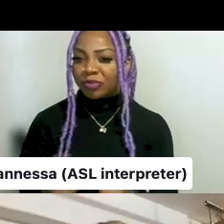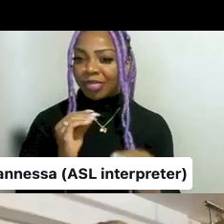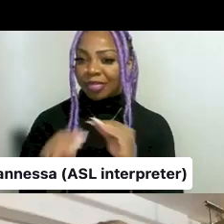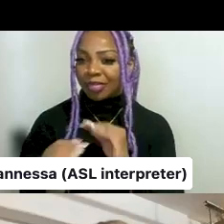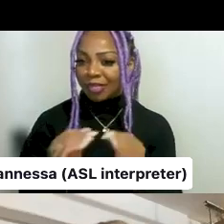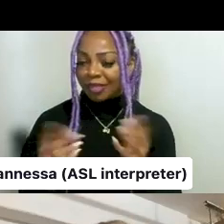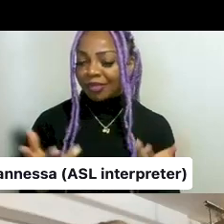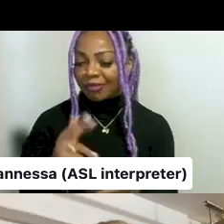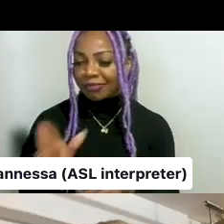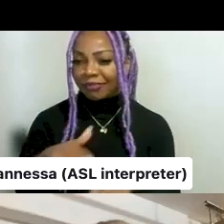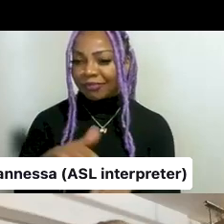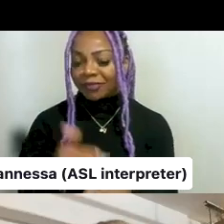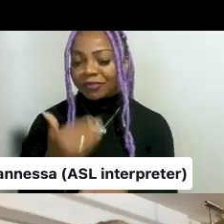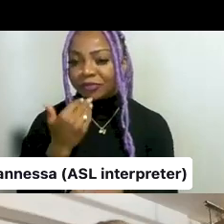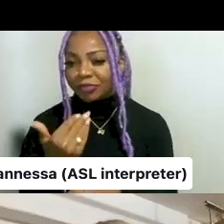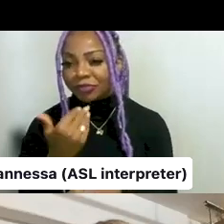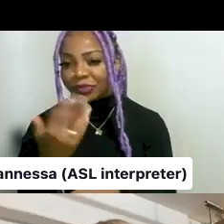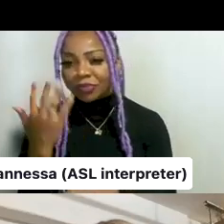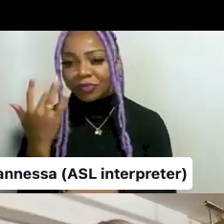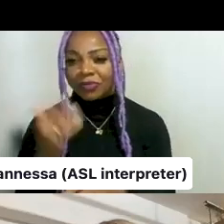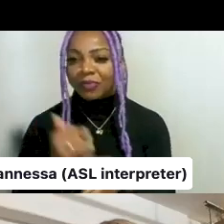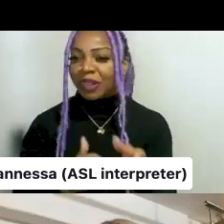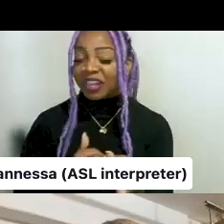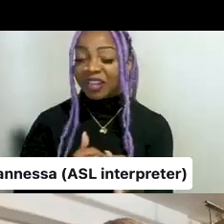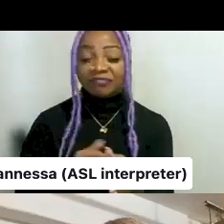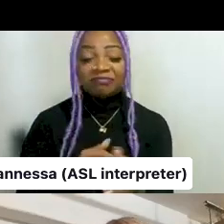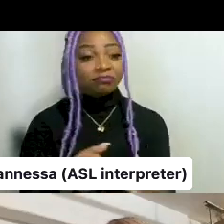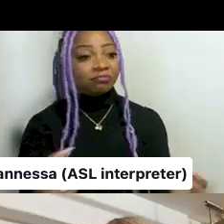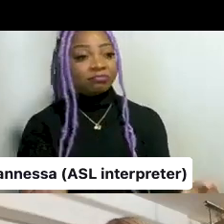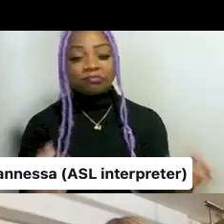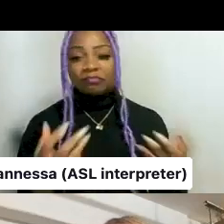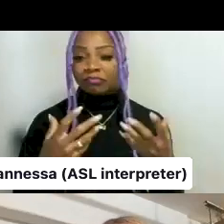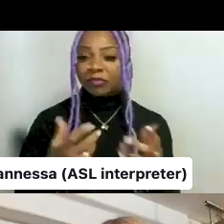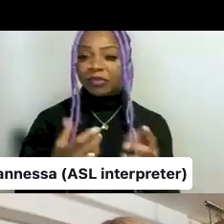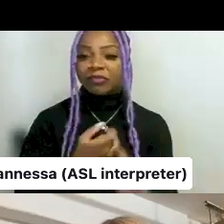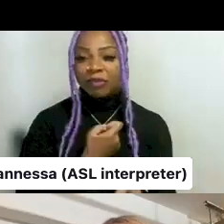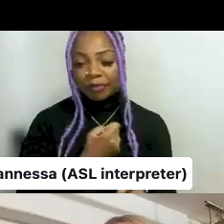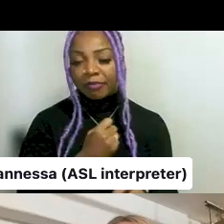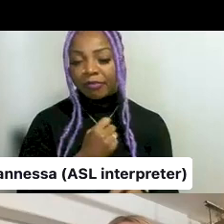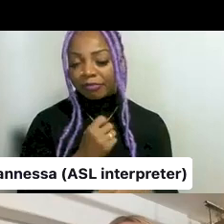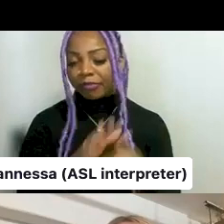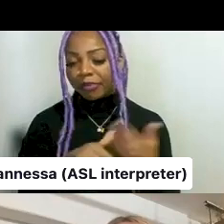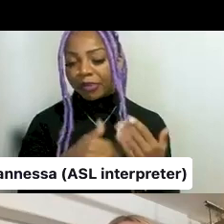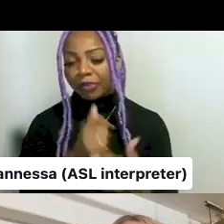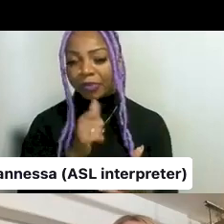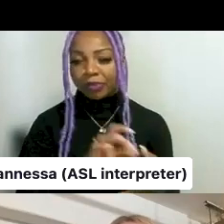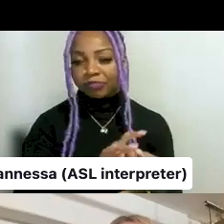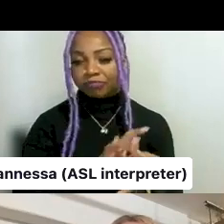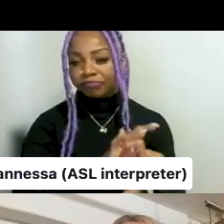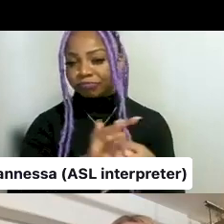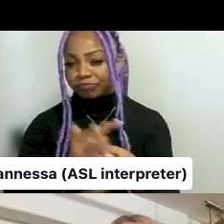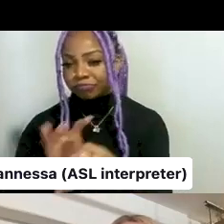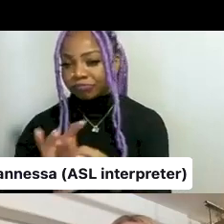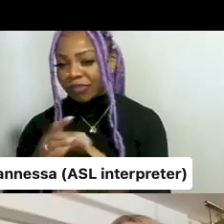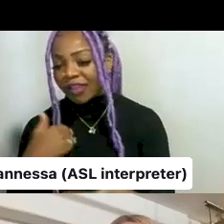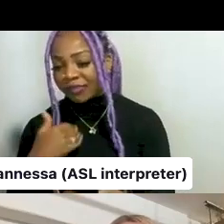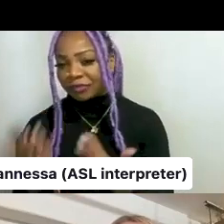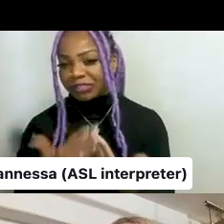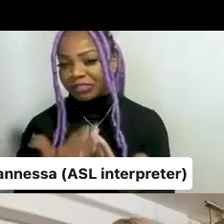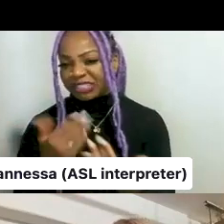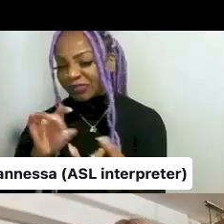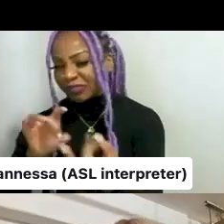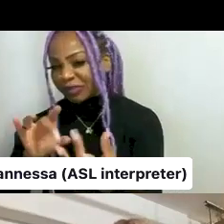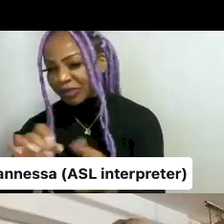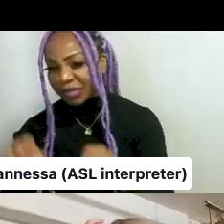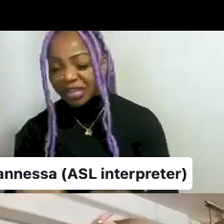great thing was that these were all, uh, from people that we had some form of relationship to. So it was much easier to say like, Hey, maybe you can do a little bit of this, or you